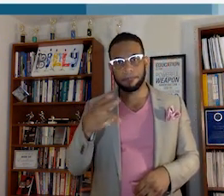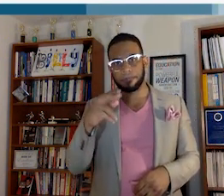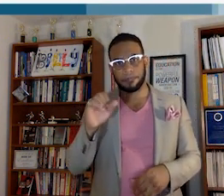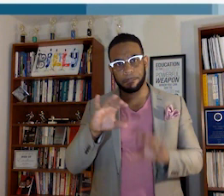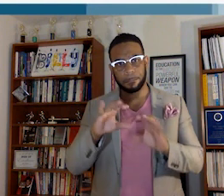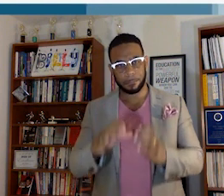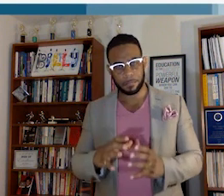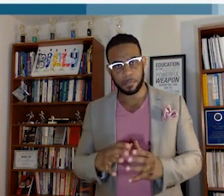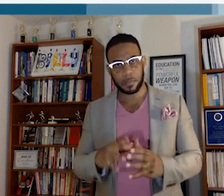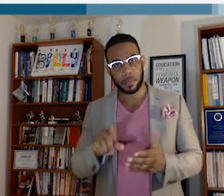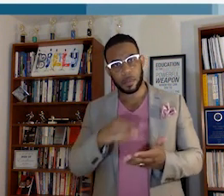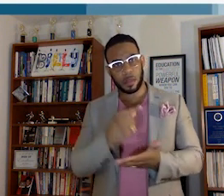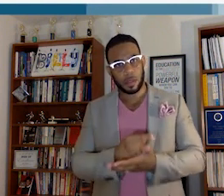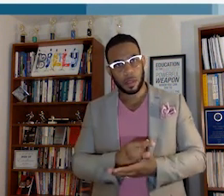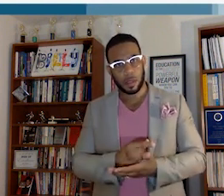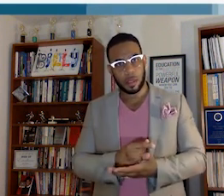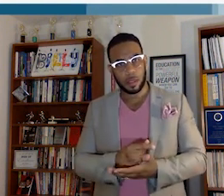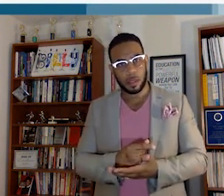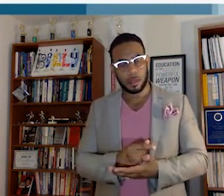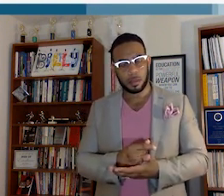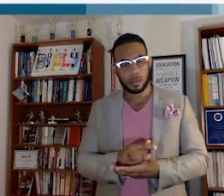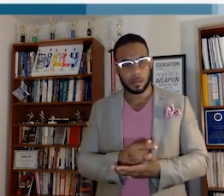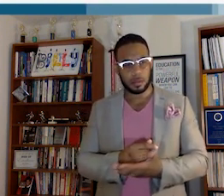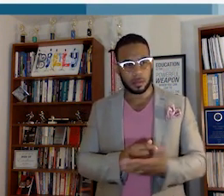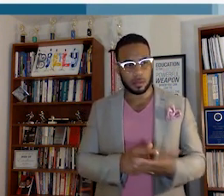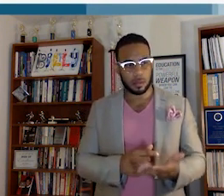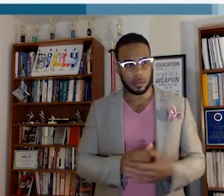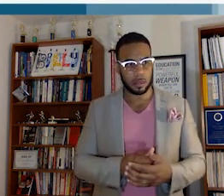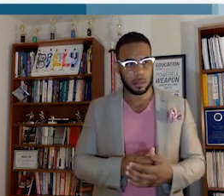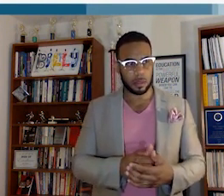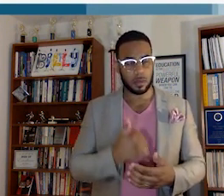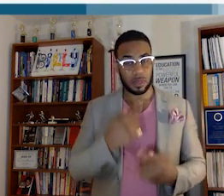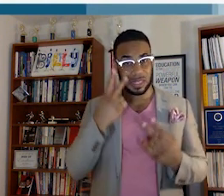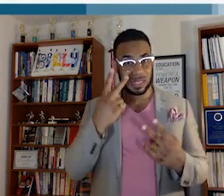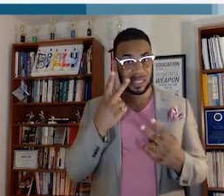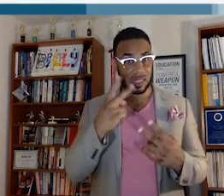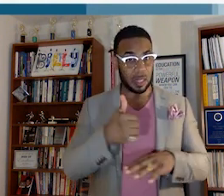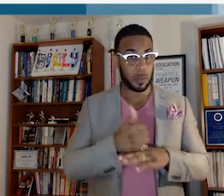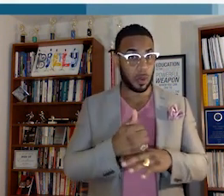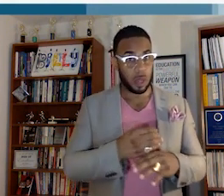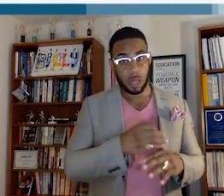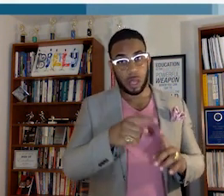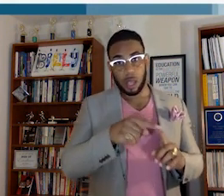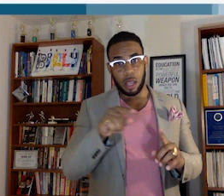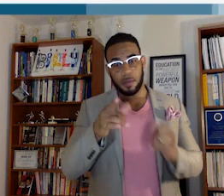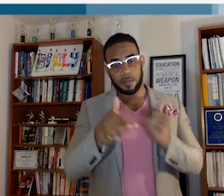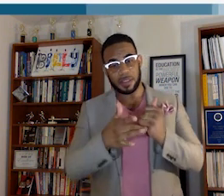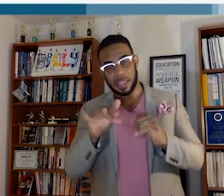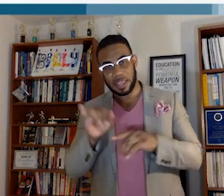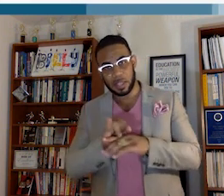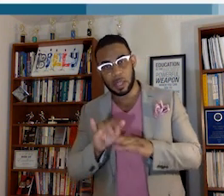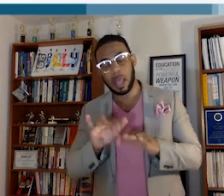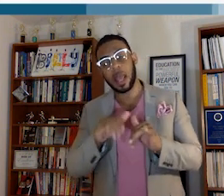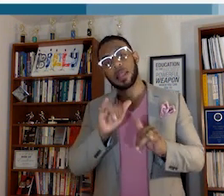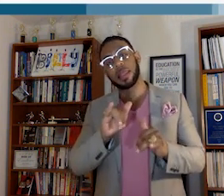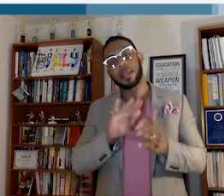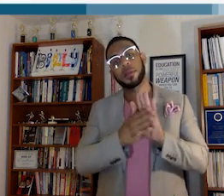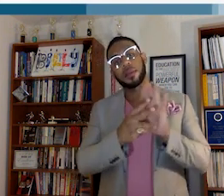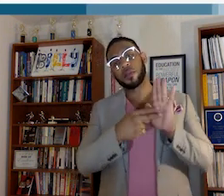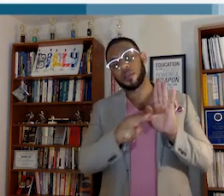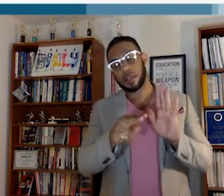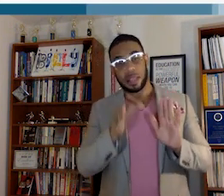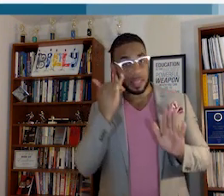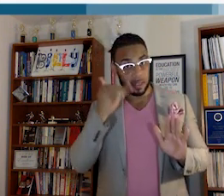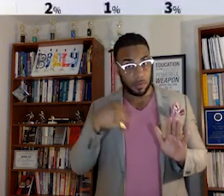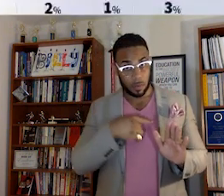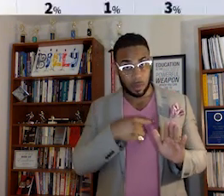school class graduated, we're seeing the emergence of the tech industry and how that gets reflected, and if